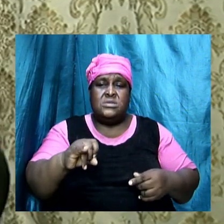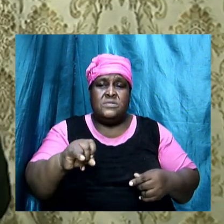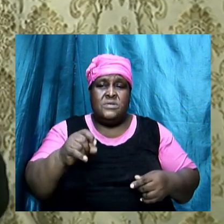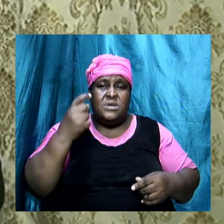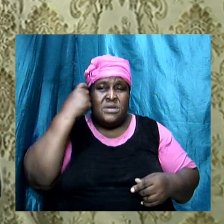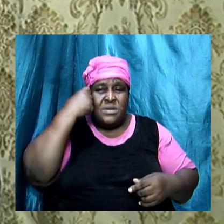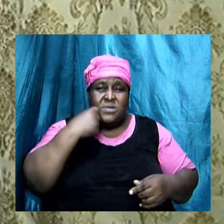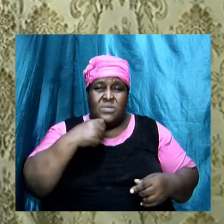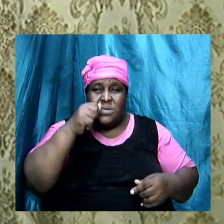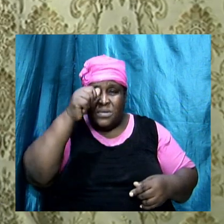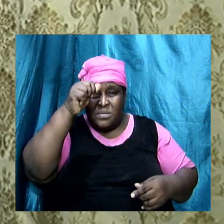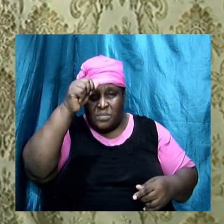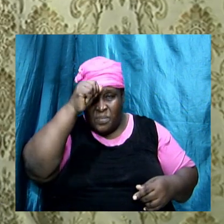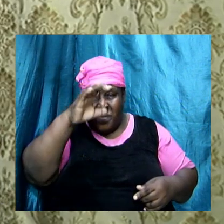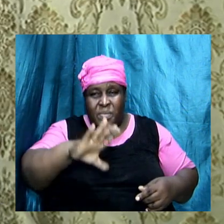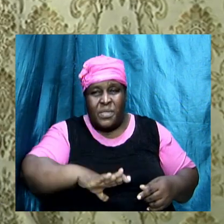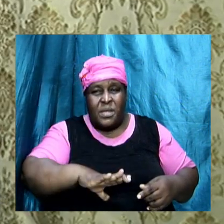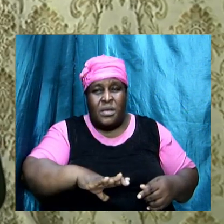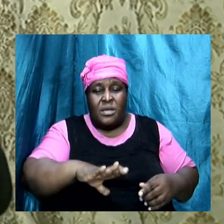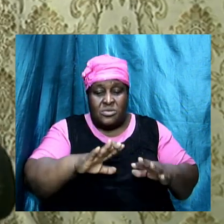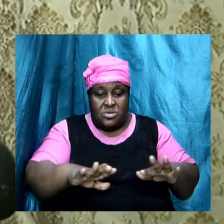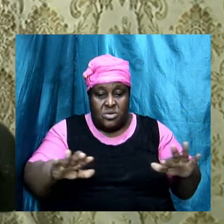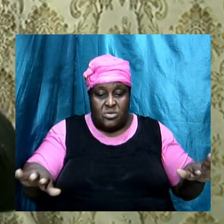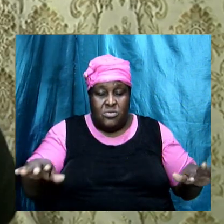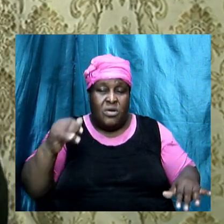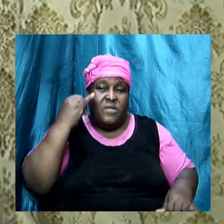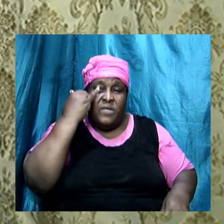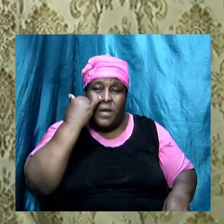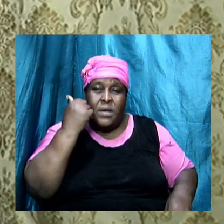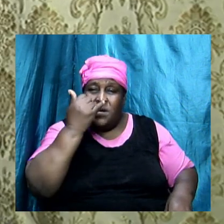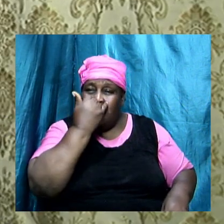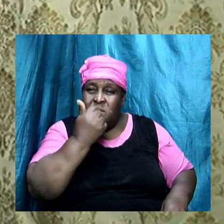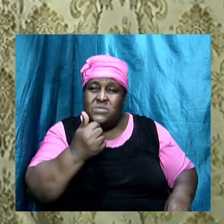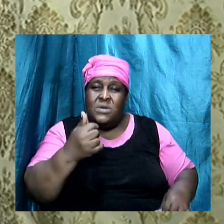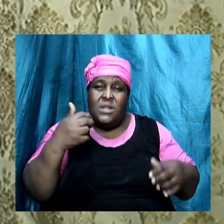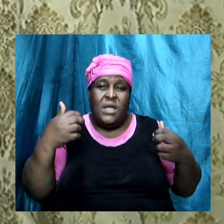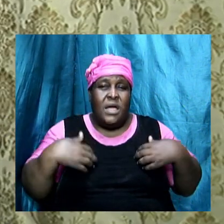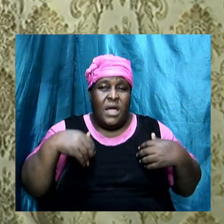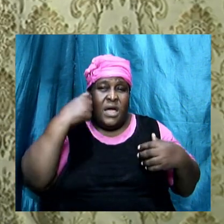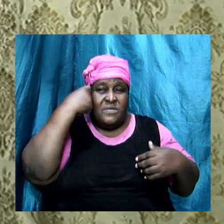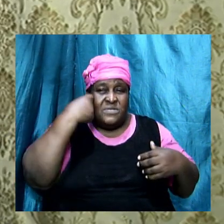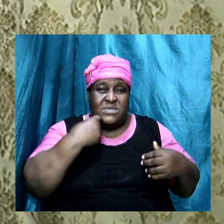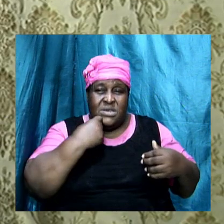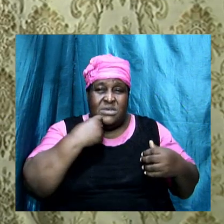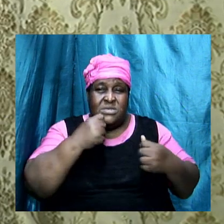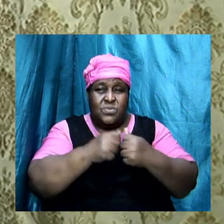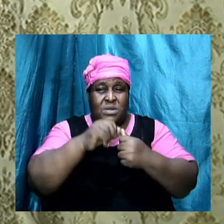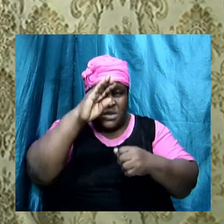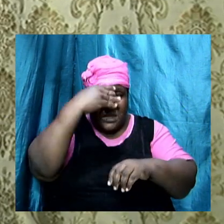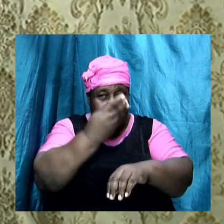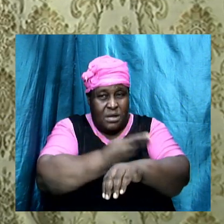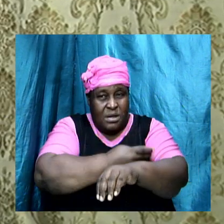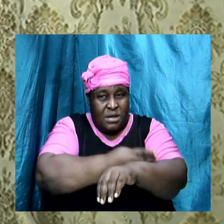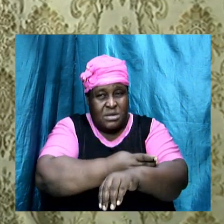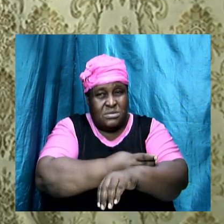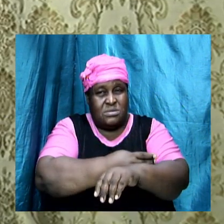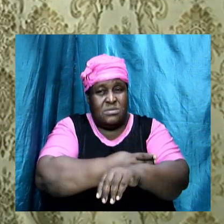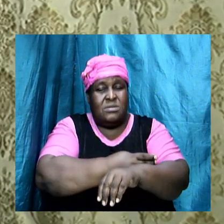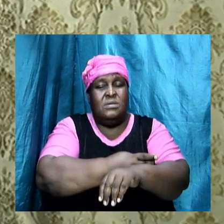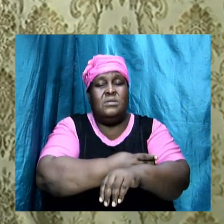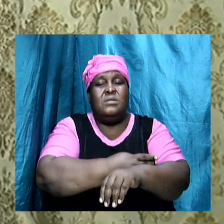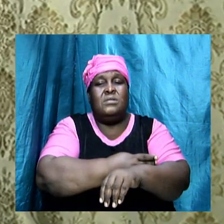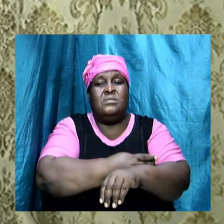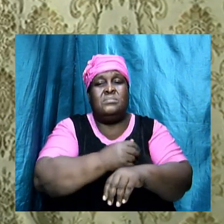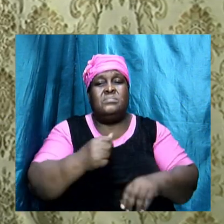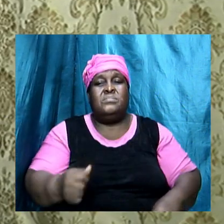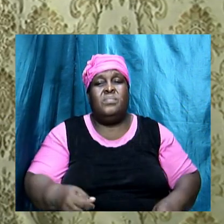That the children of Israel began to commit whoredom with the daughters. So the men of Israel began to commit whoredom